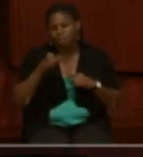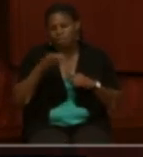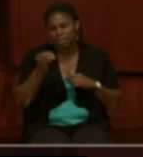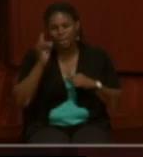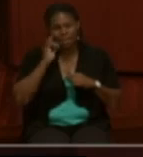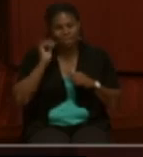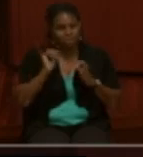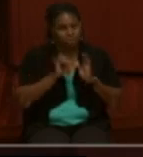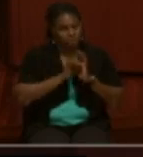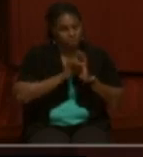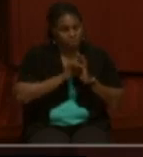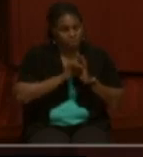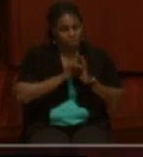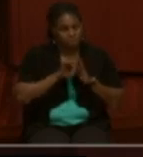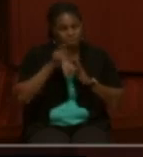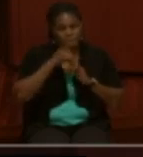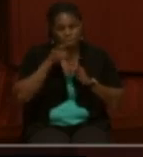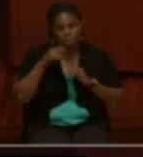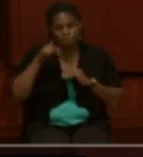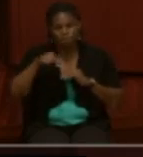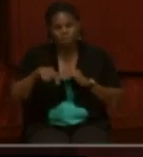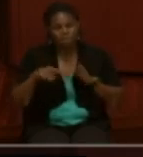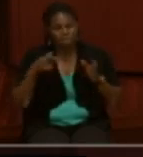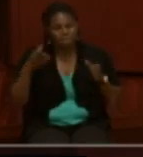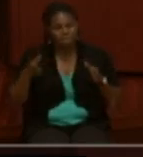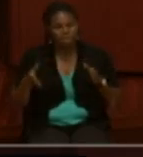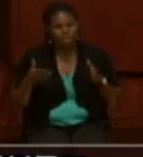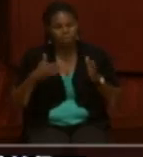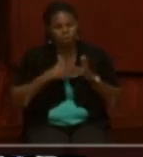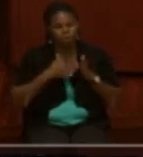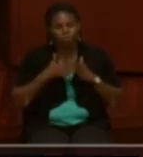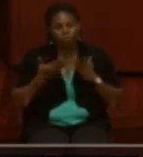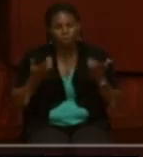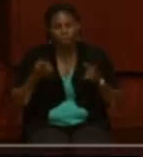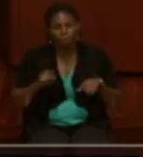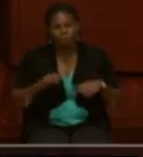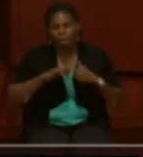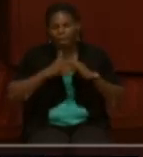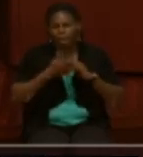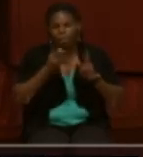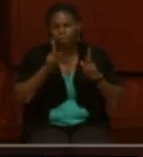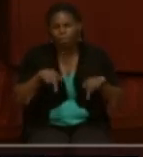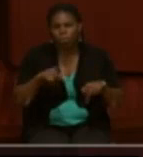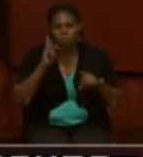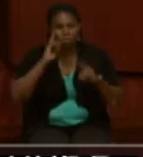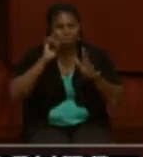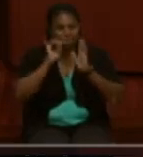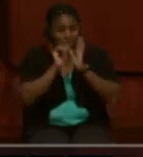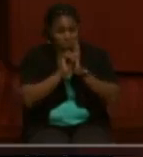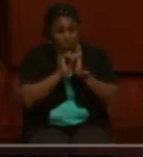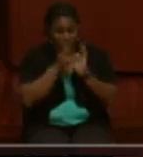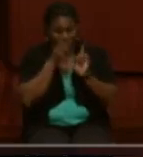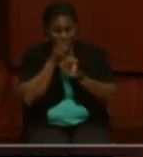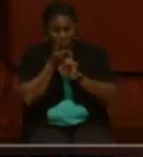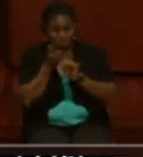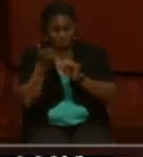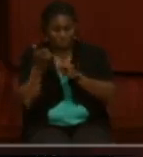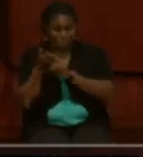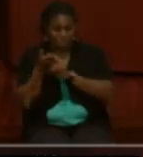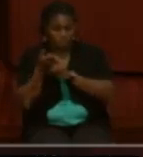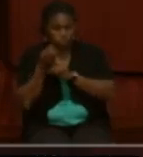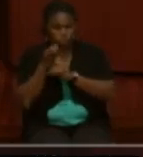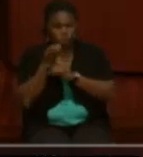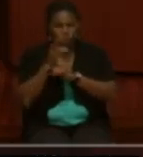because for this period often it comes down to how the person was identifying themselves or